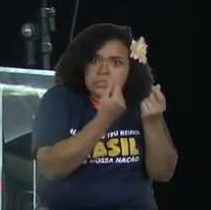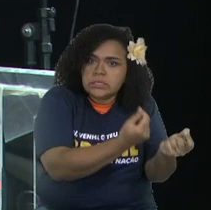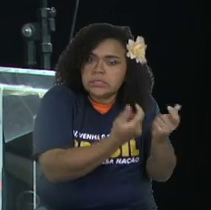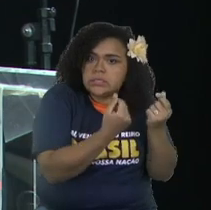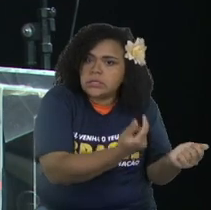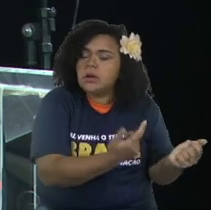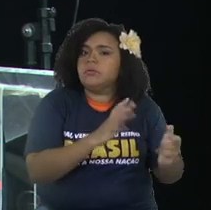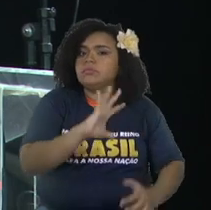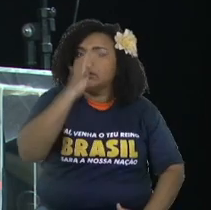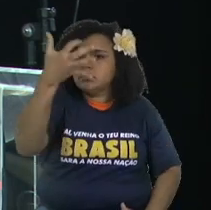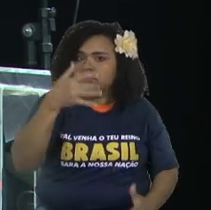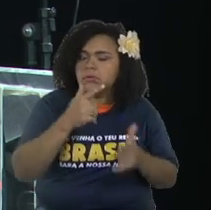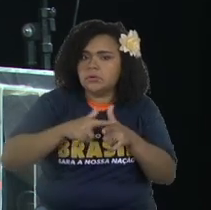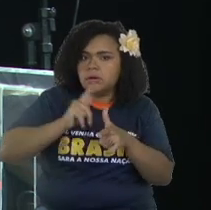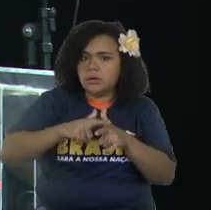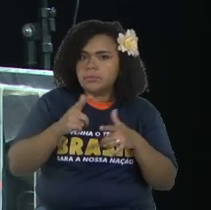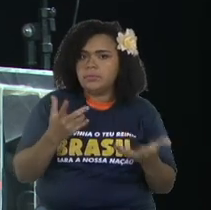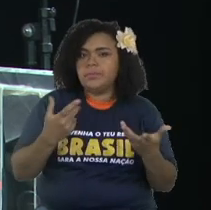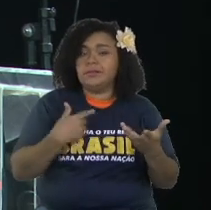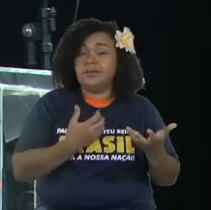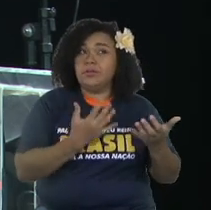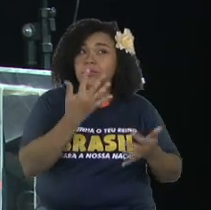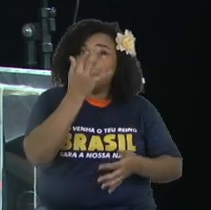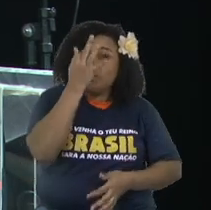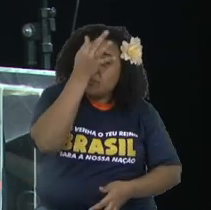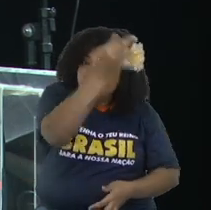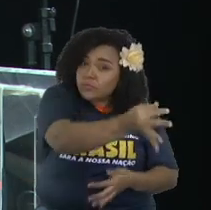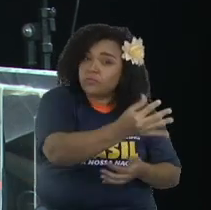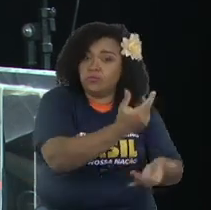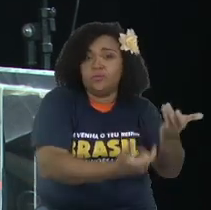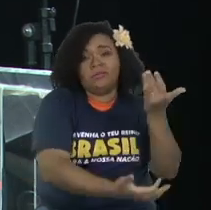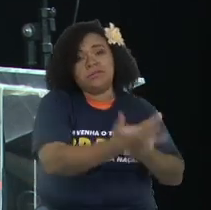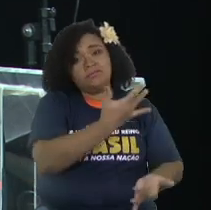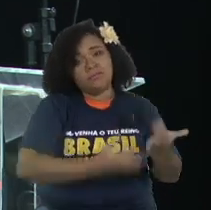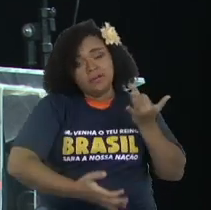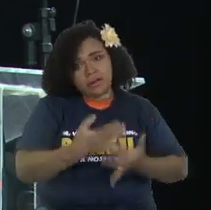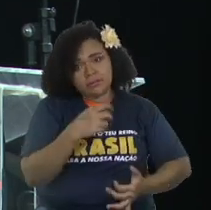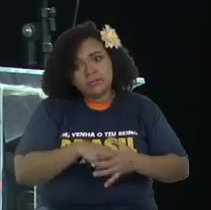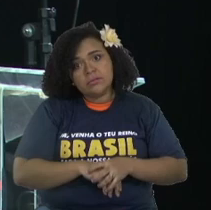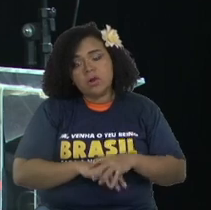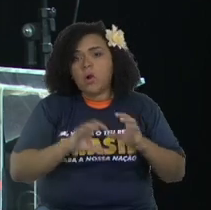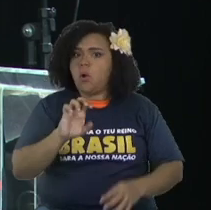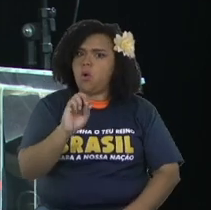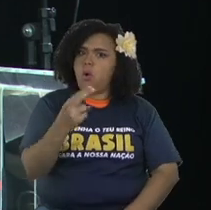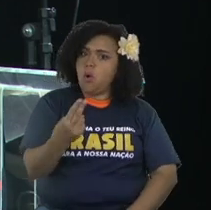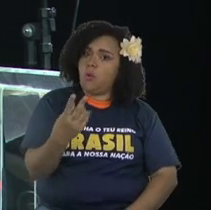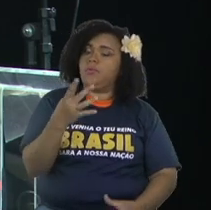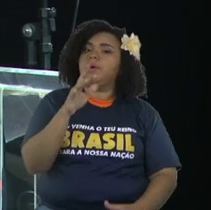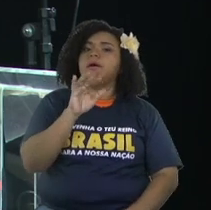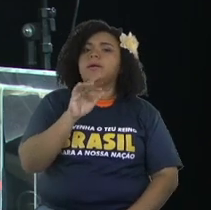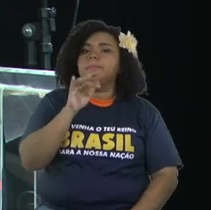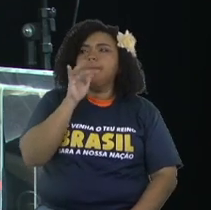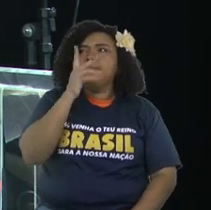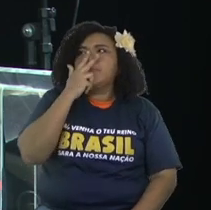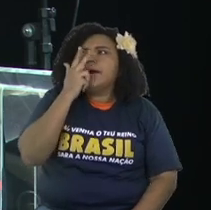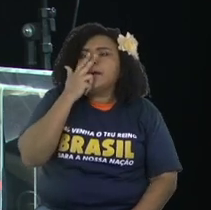the way that we deal with money can end up taking us to hell,